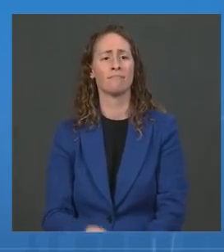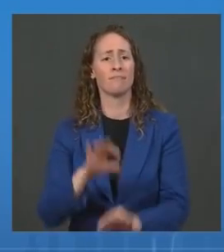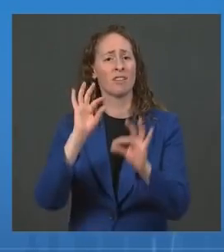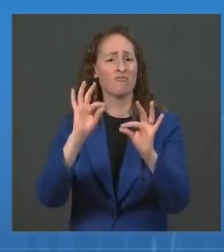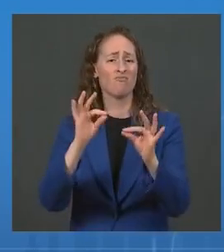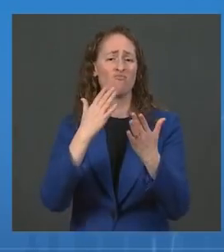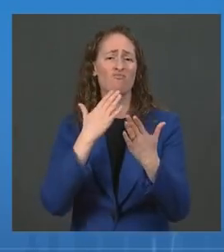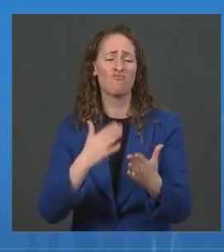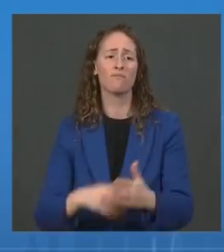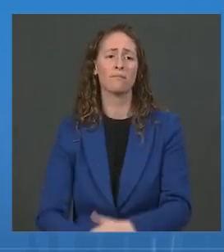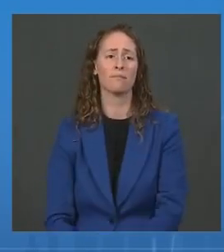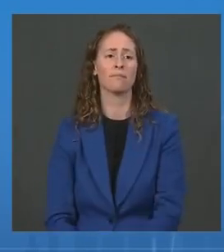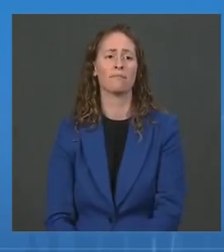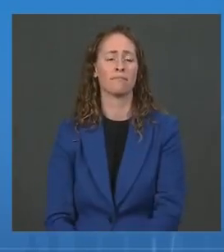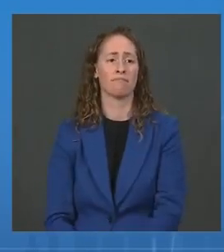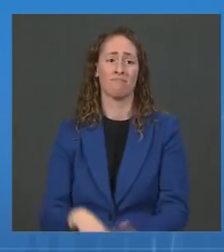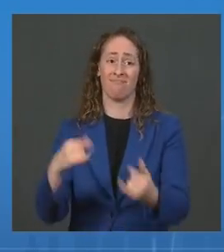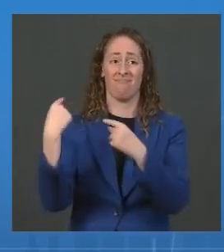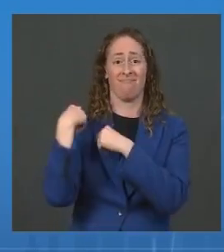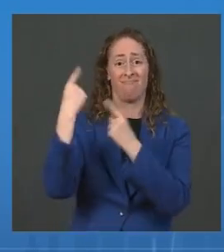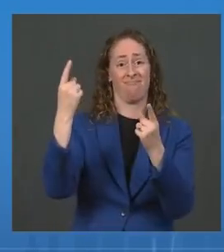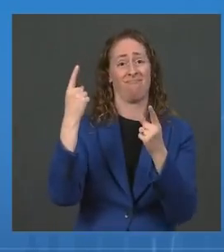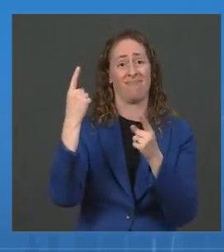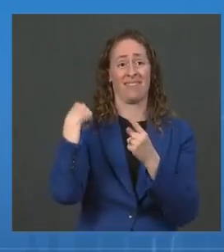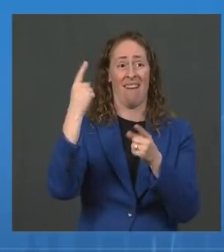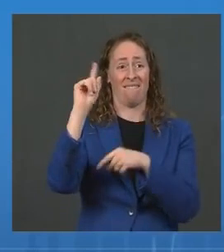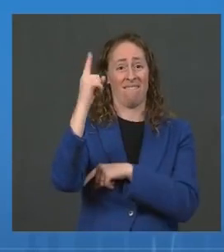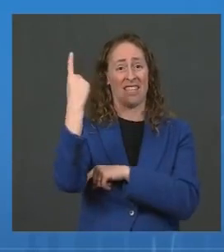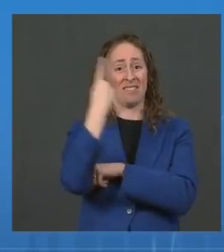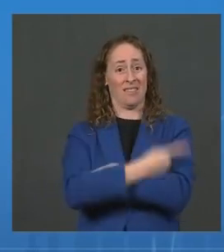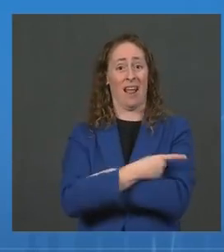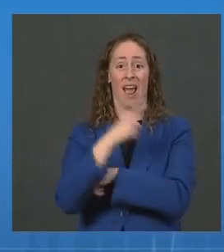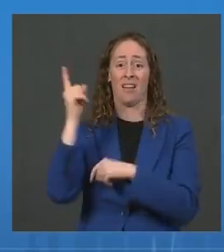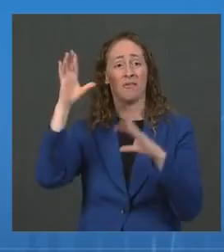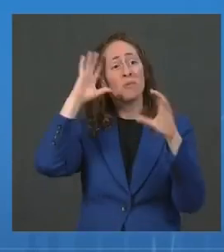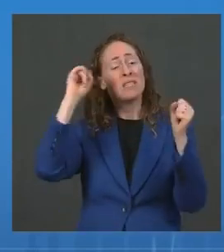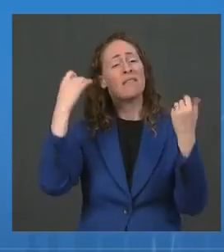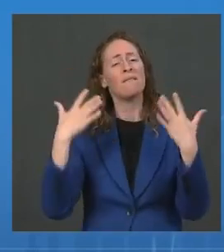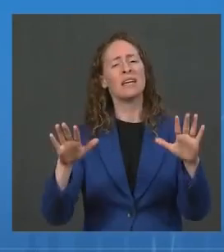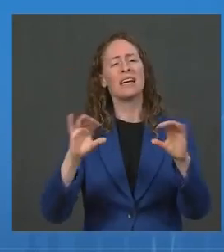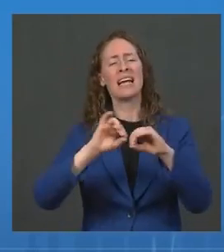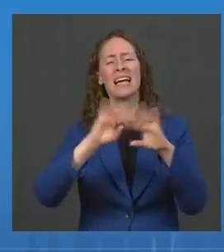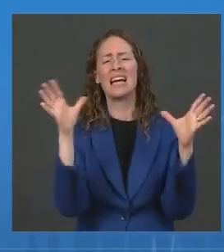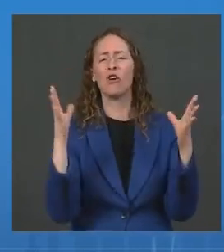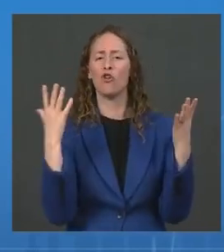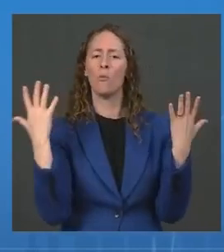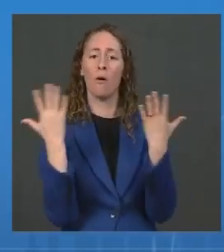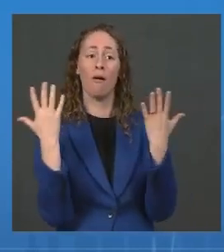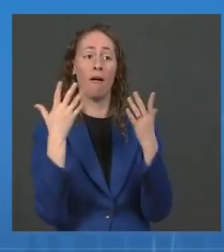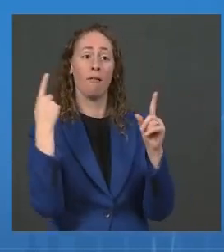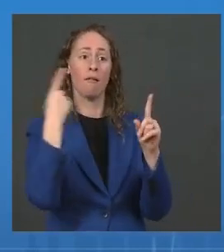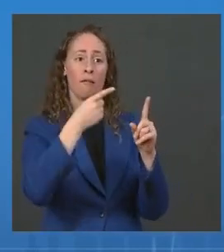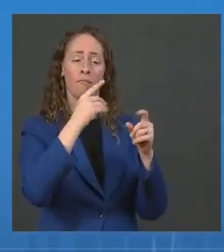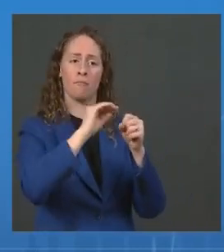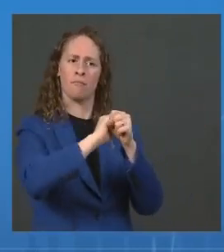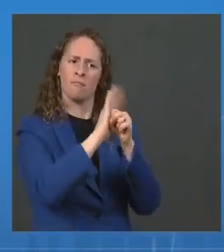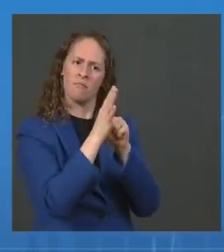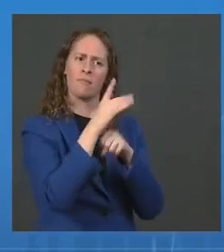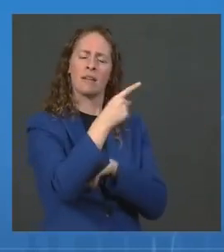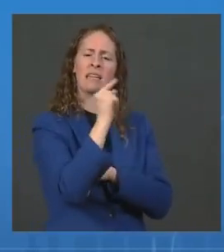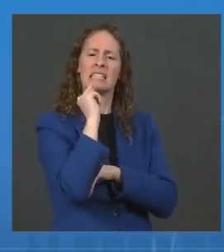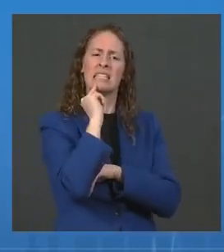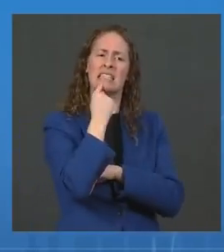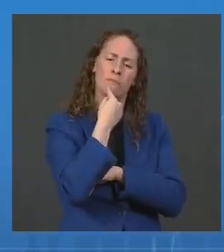one, the President has been clear that COVID, the pandemic, is a public health issue,